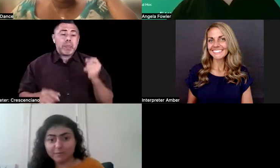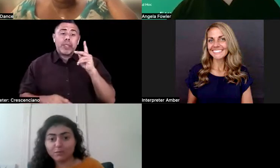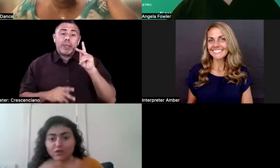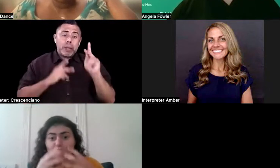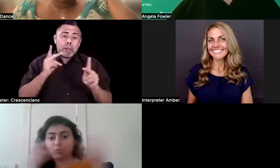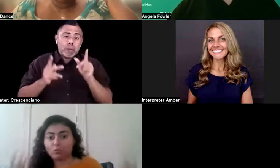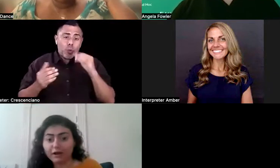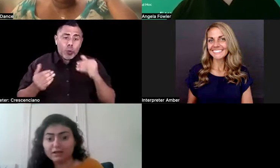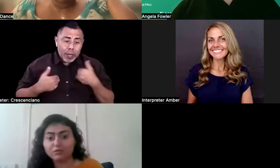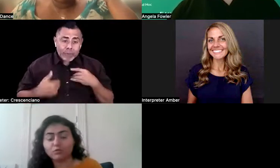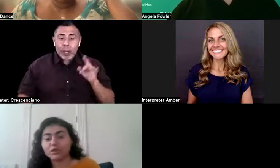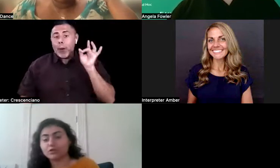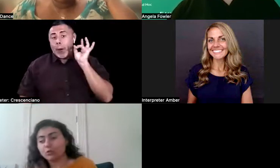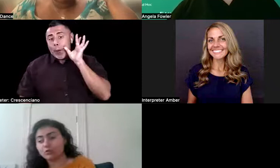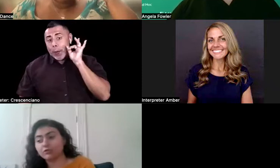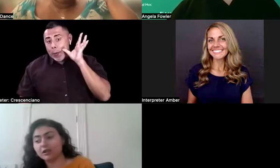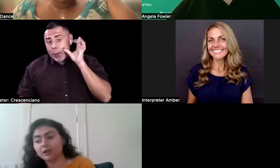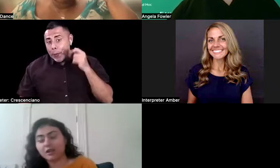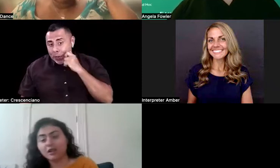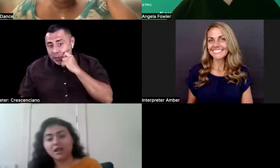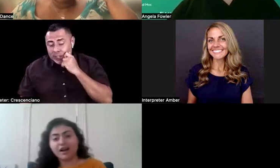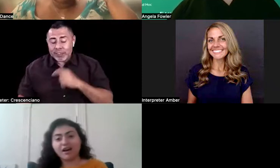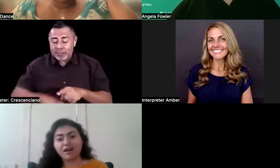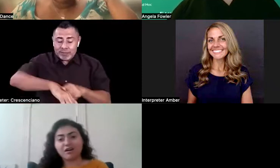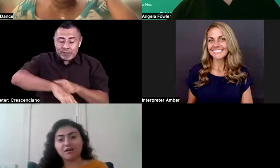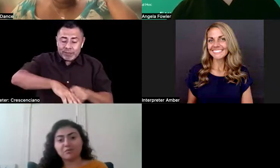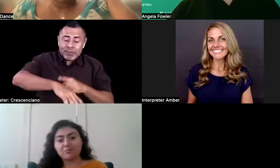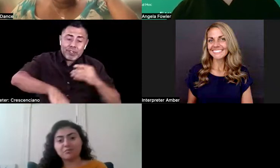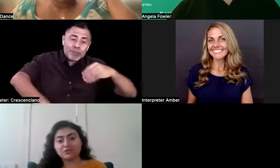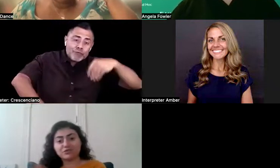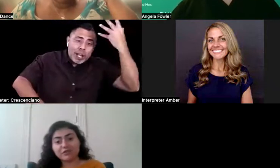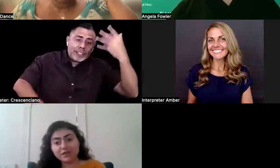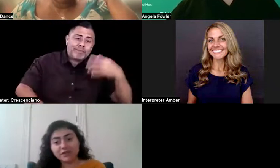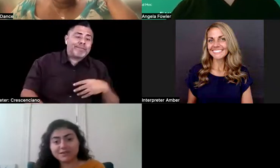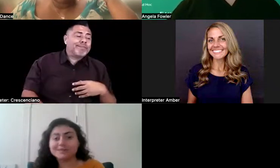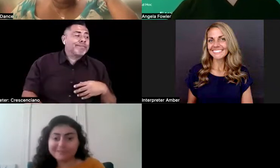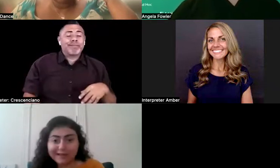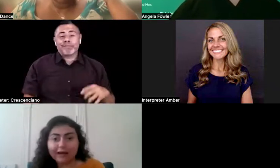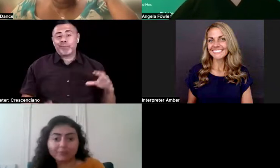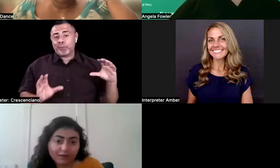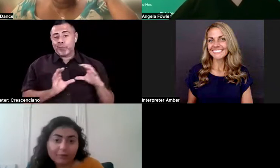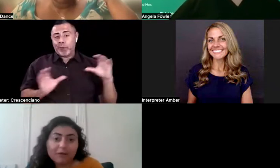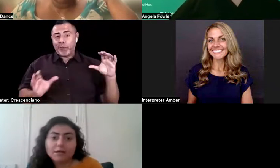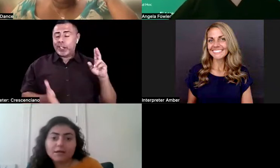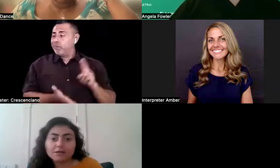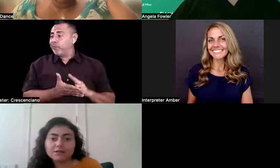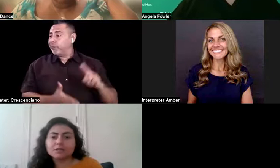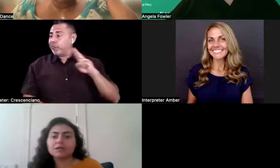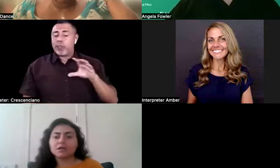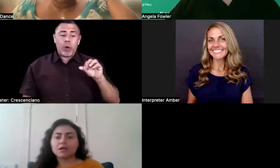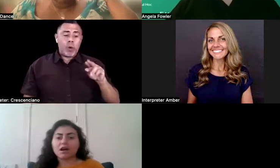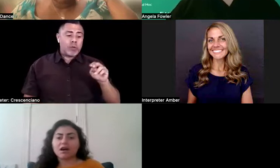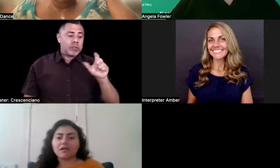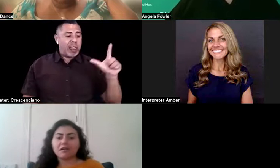skin and being white with Cornell, um, certificates. Yeah, that might be it.